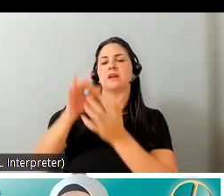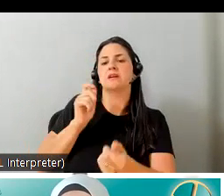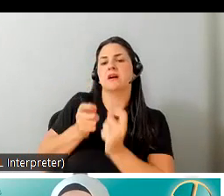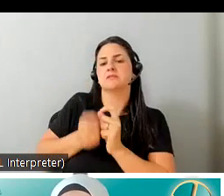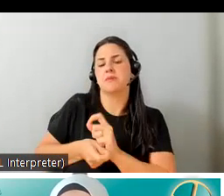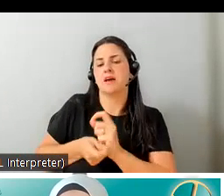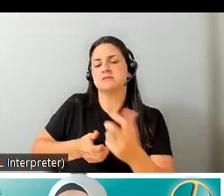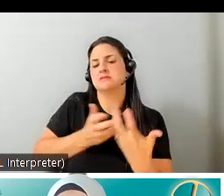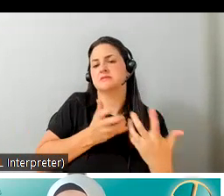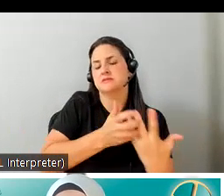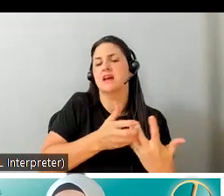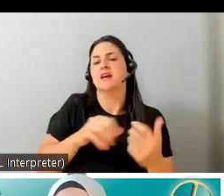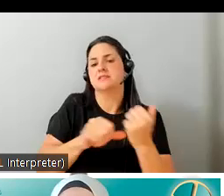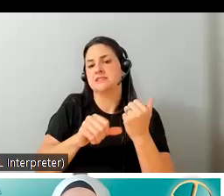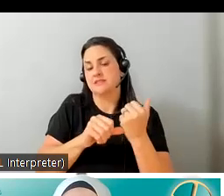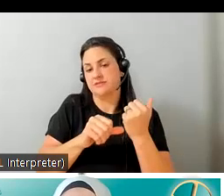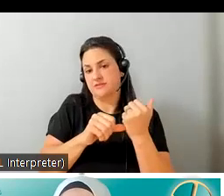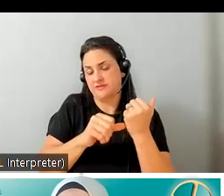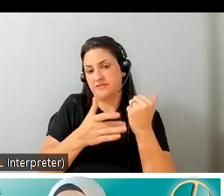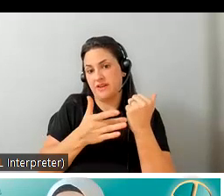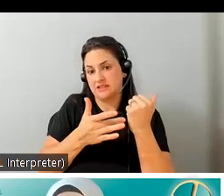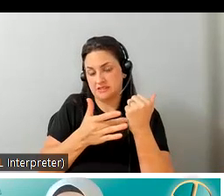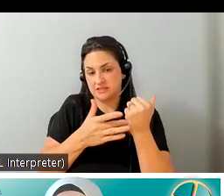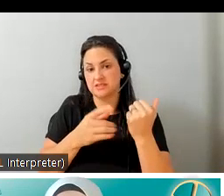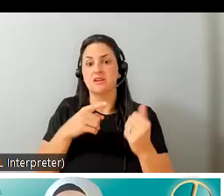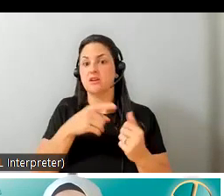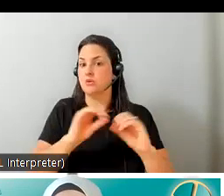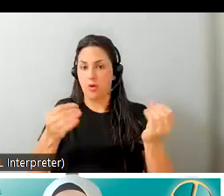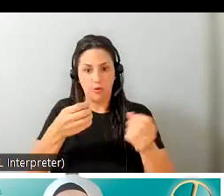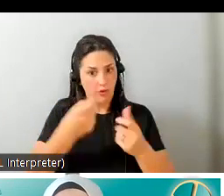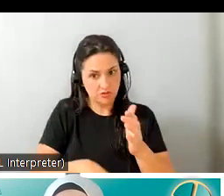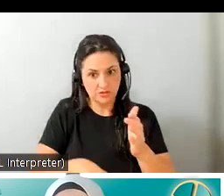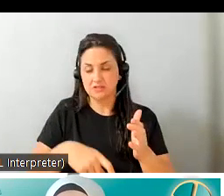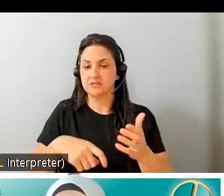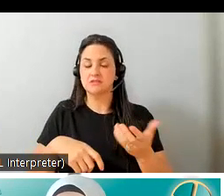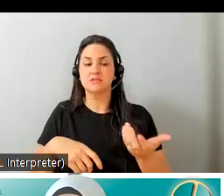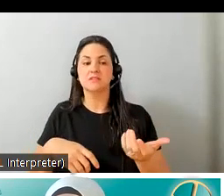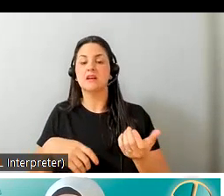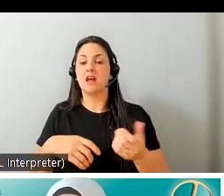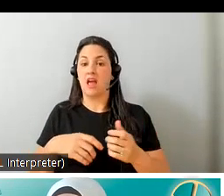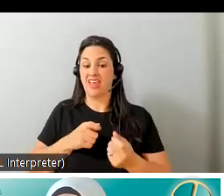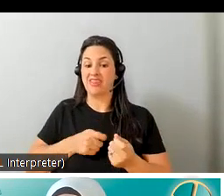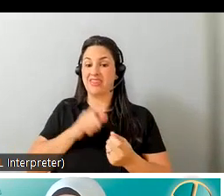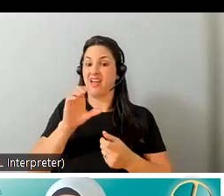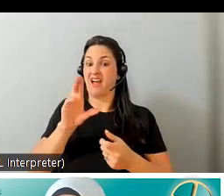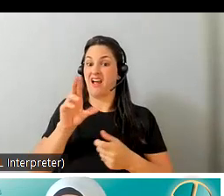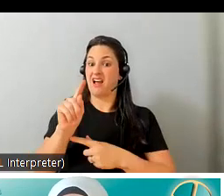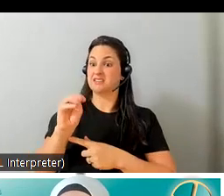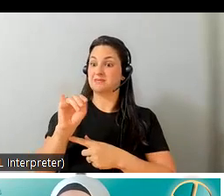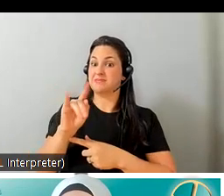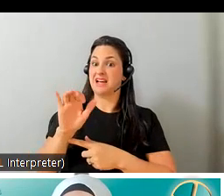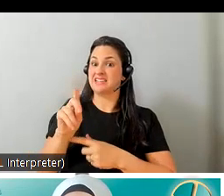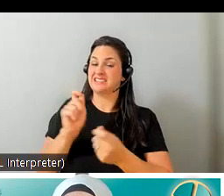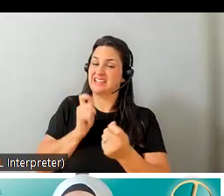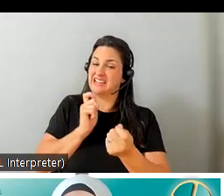for individuals with disabilities with no cost for labor so the customized part is bold because i'm going to talk about that in